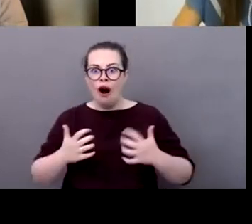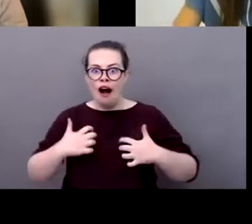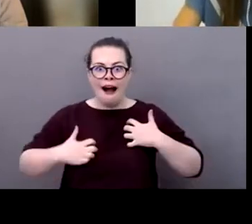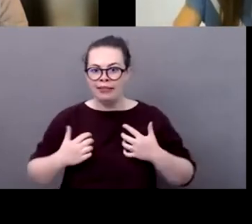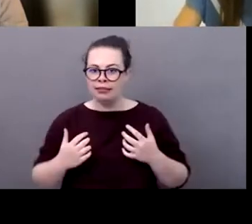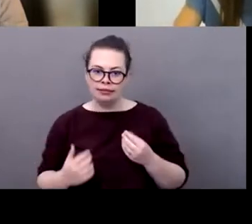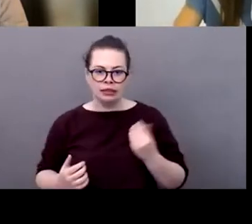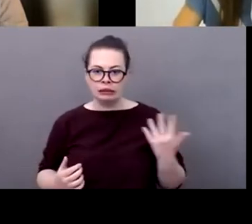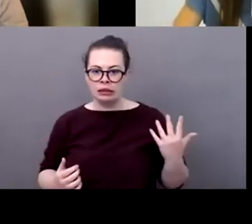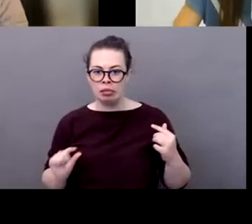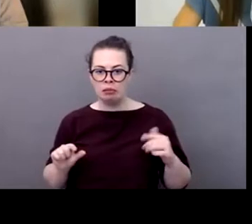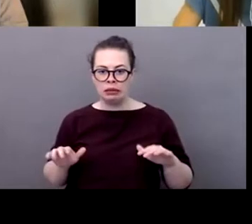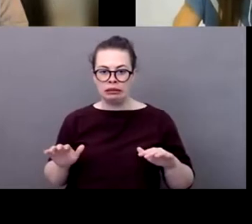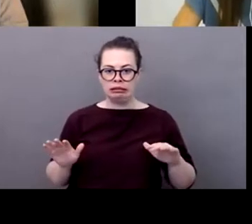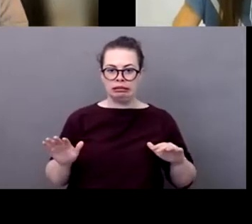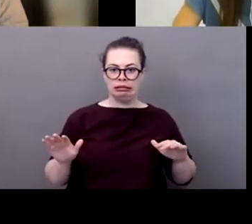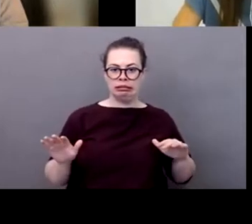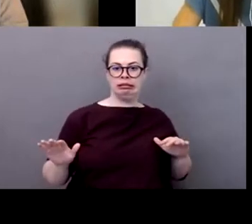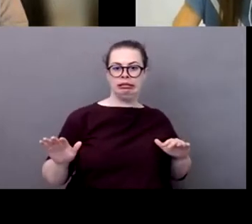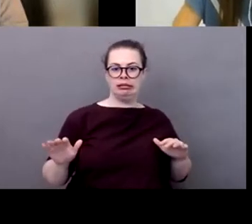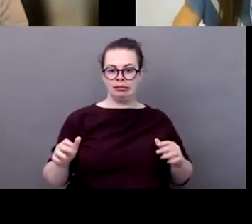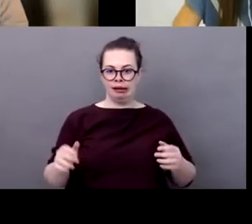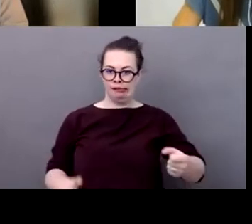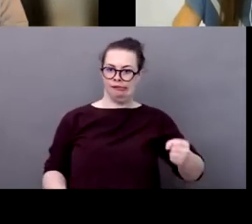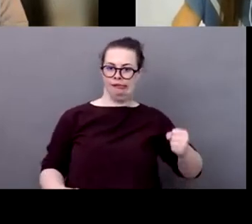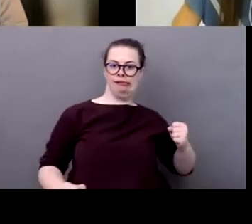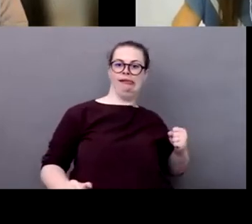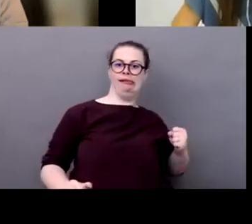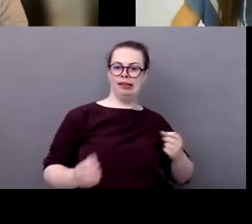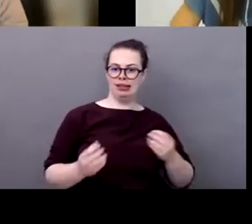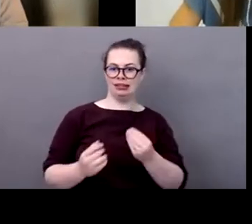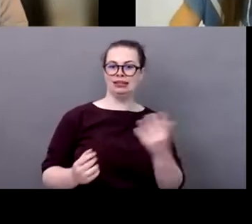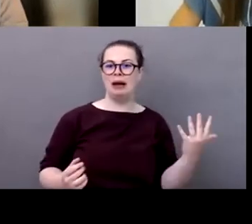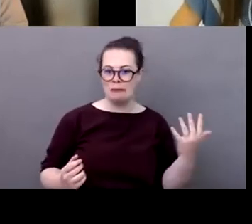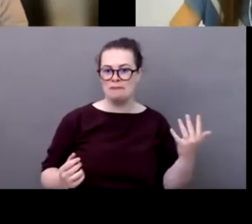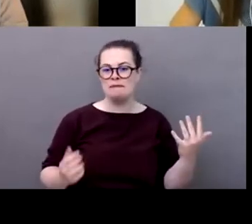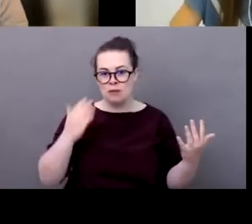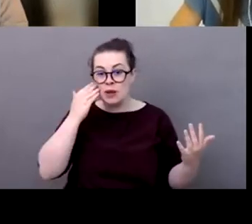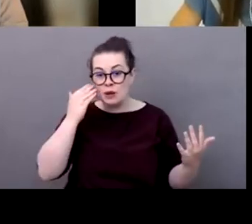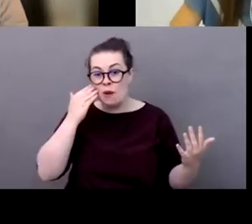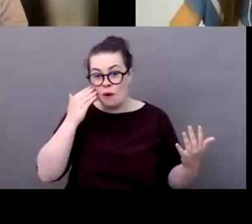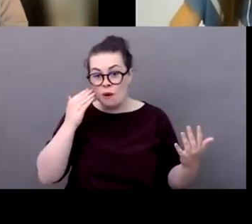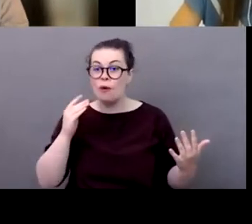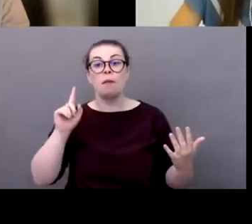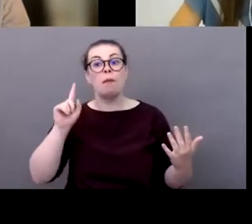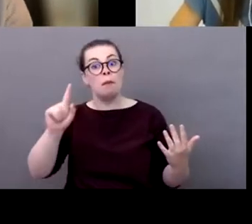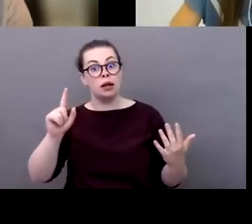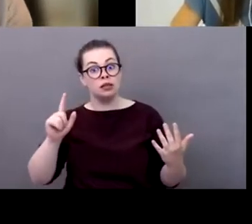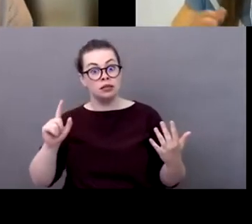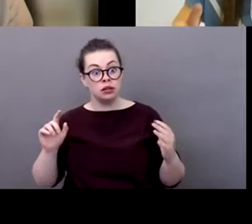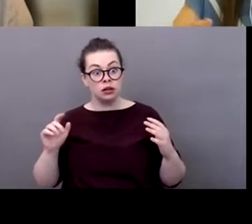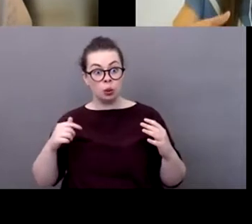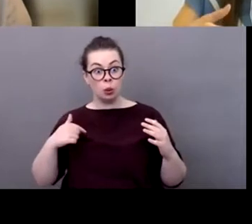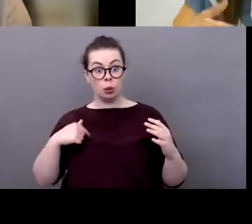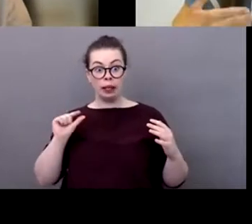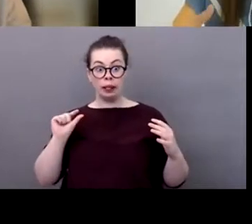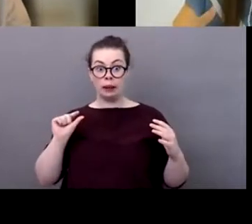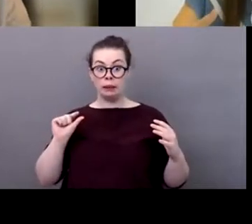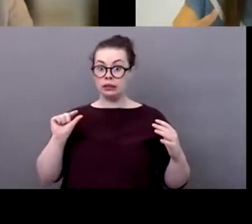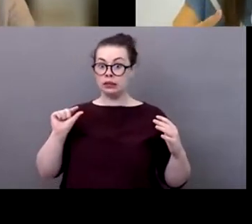everywhere there is there is a resistance as a resistance as well but we were so nicely surprised how um